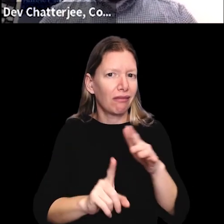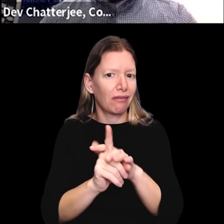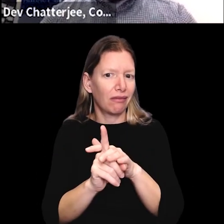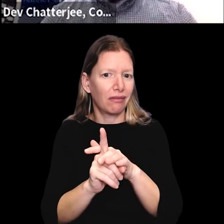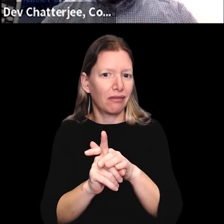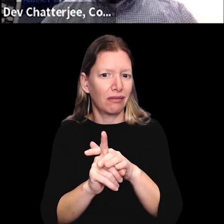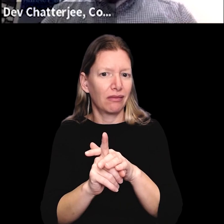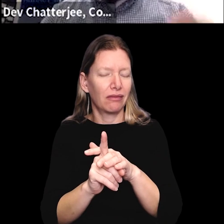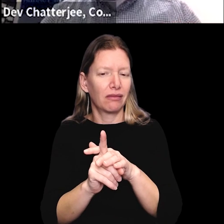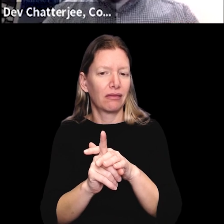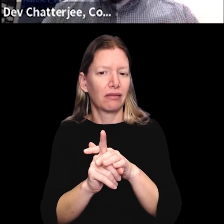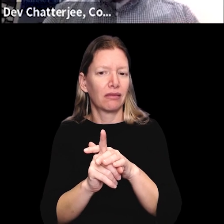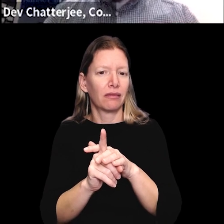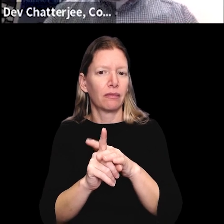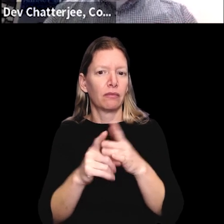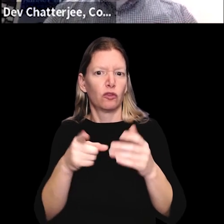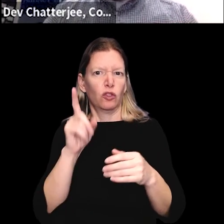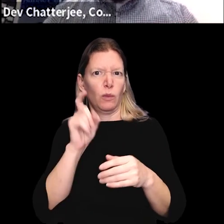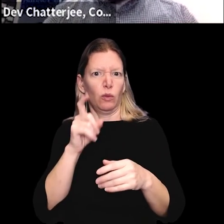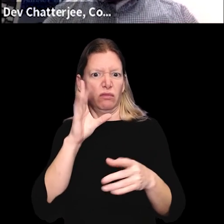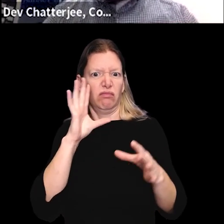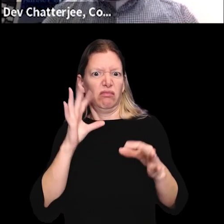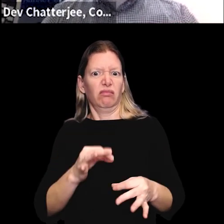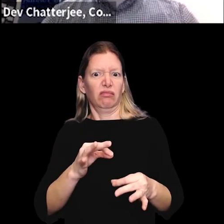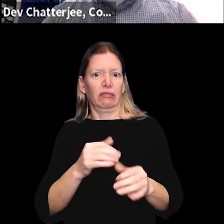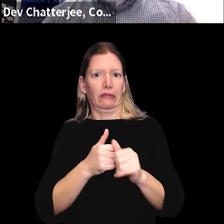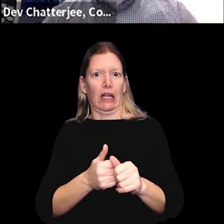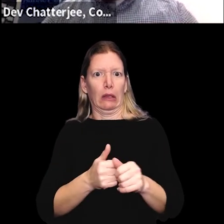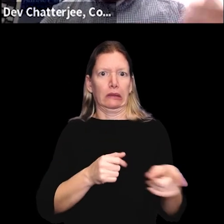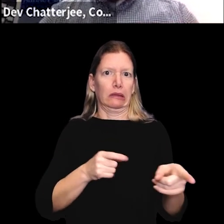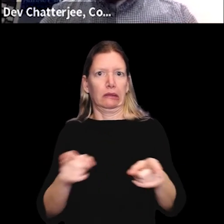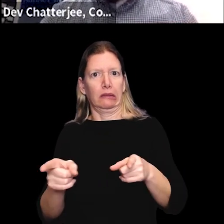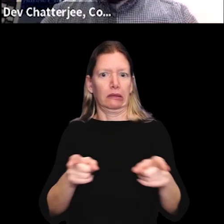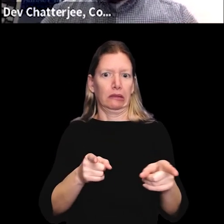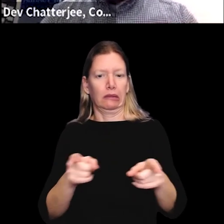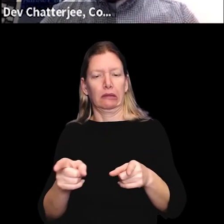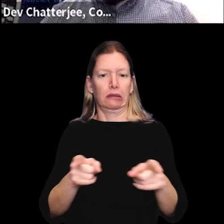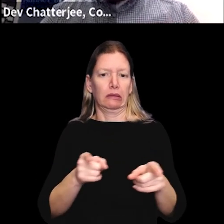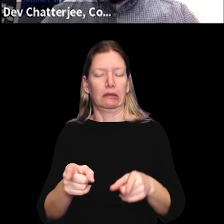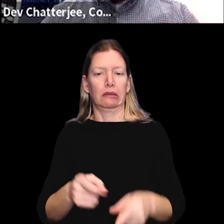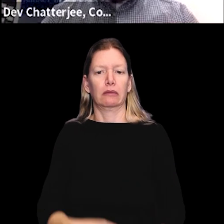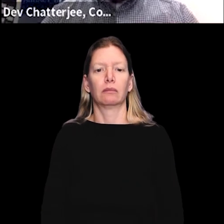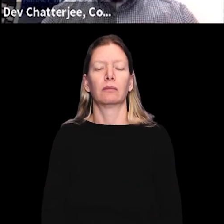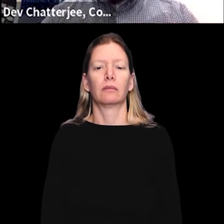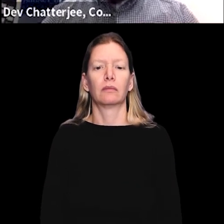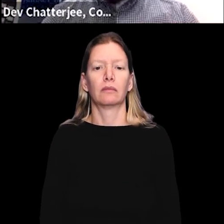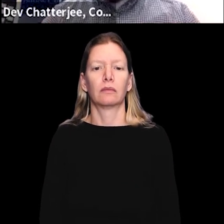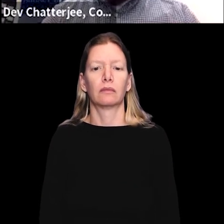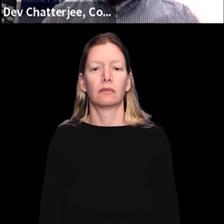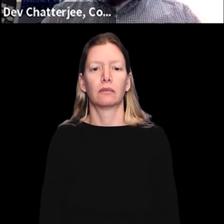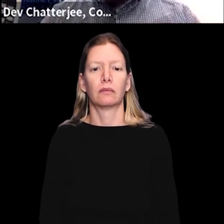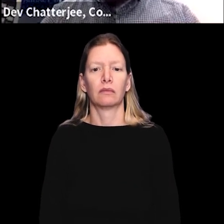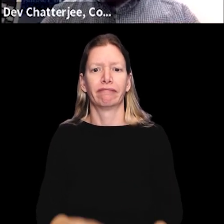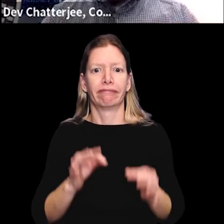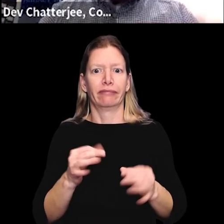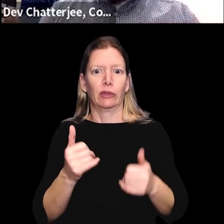reason for not appearing in person is, you're supposed to determine and then follow one